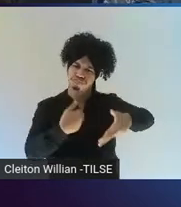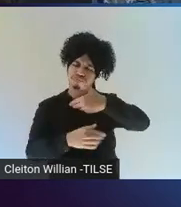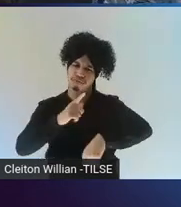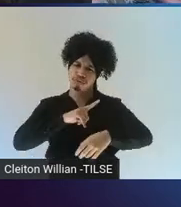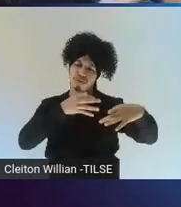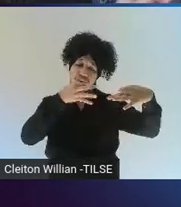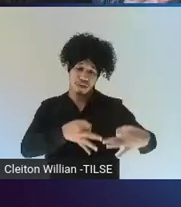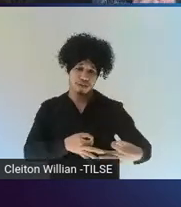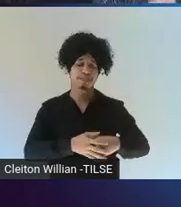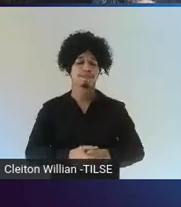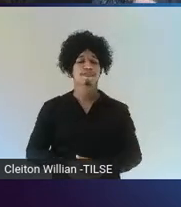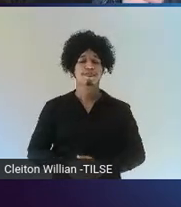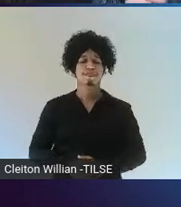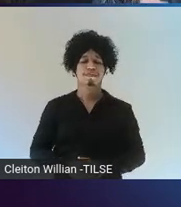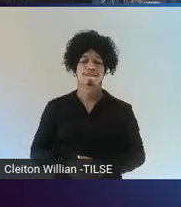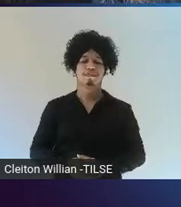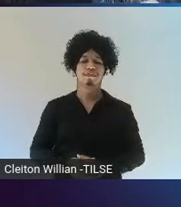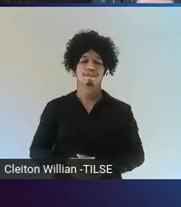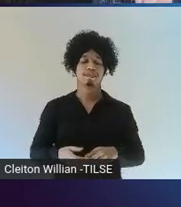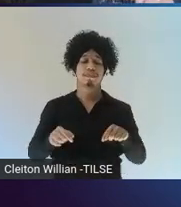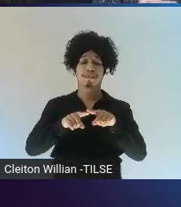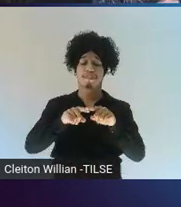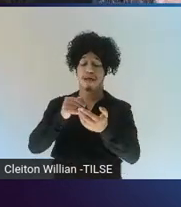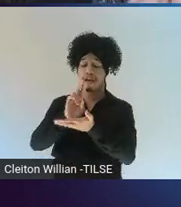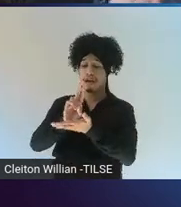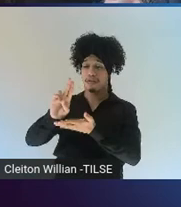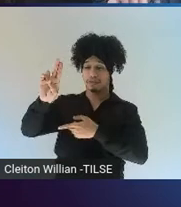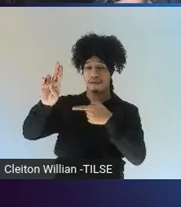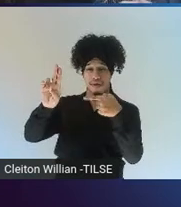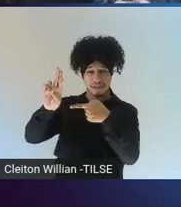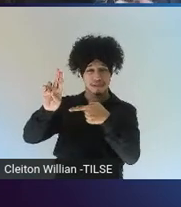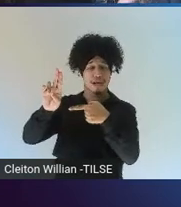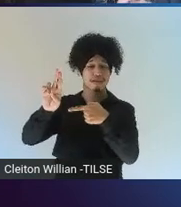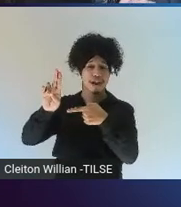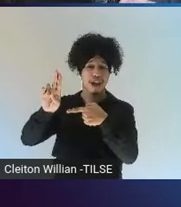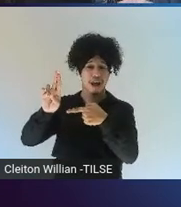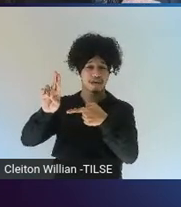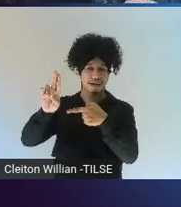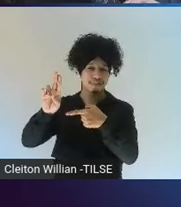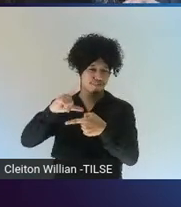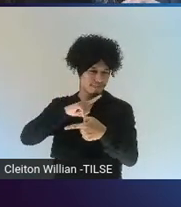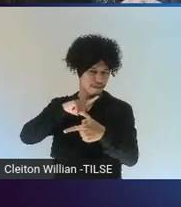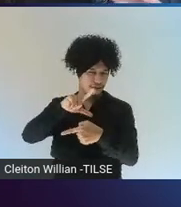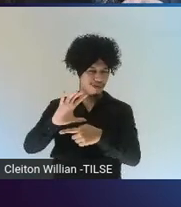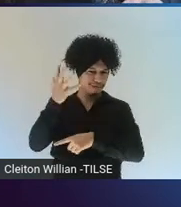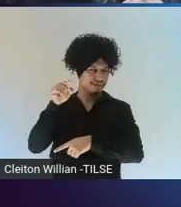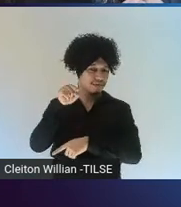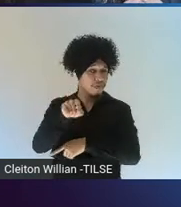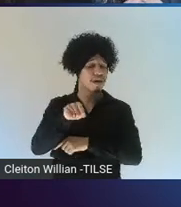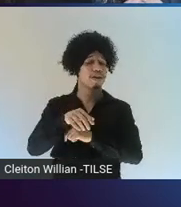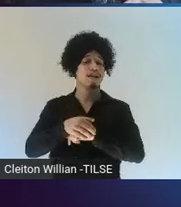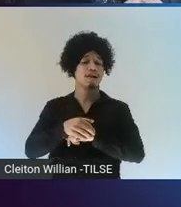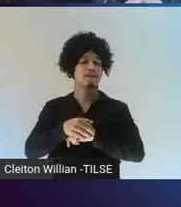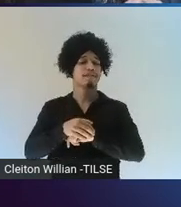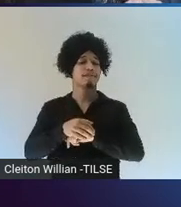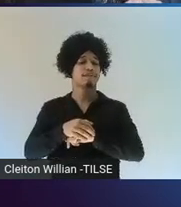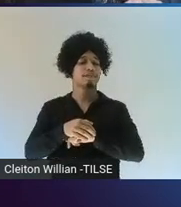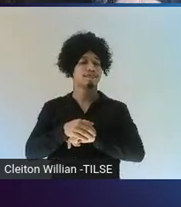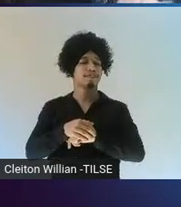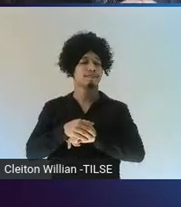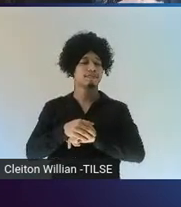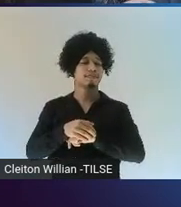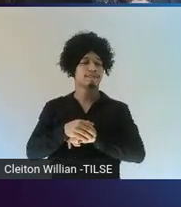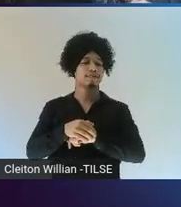the institution itself, the university where this happened, was a little bit, maybe, they used the word